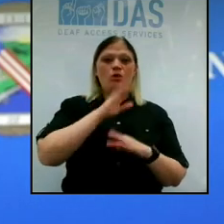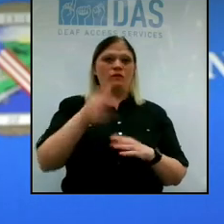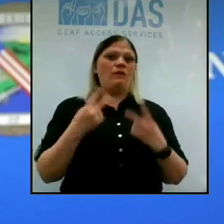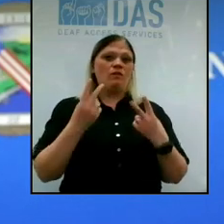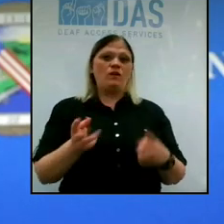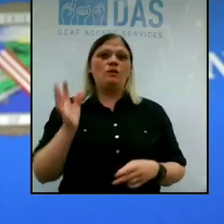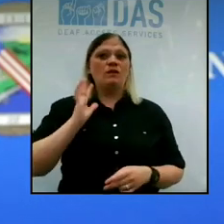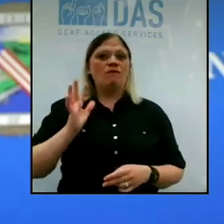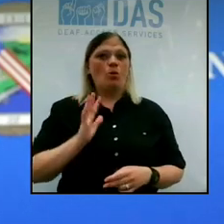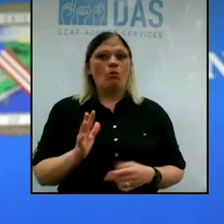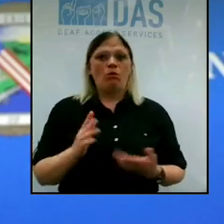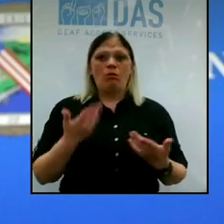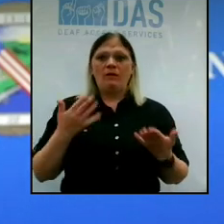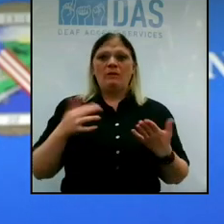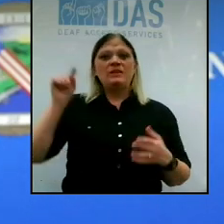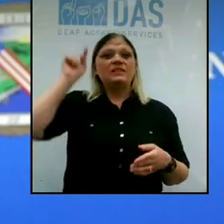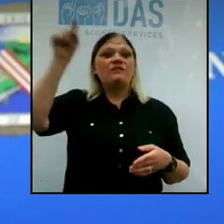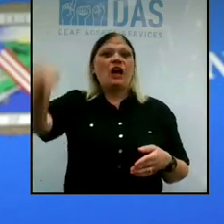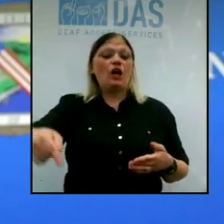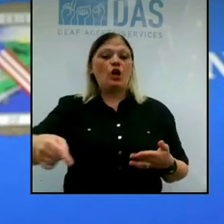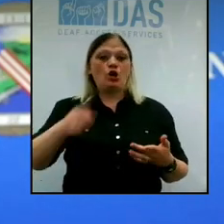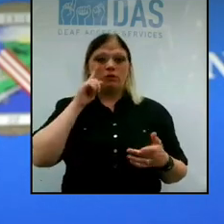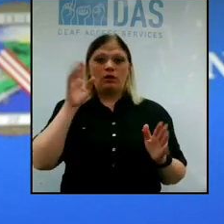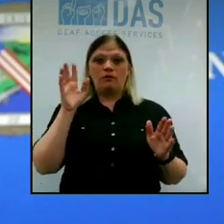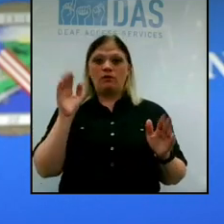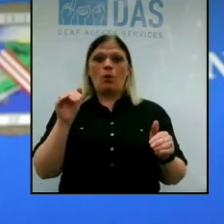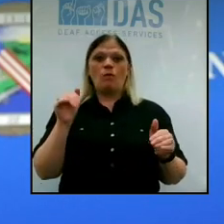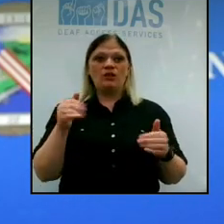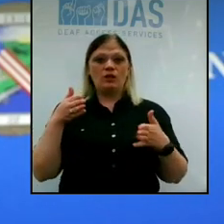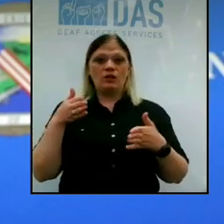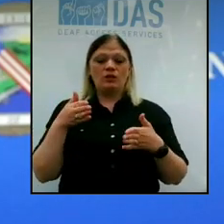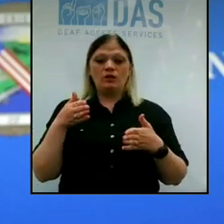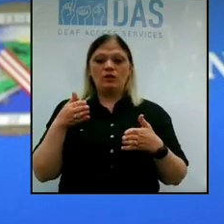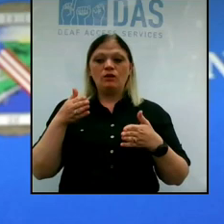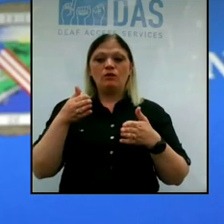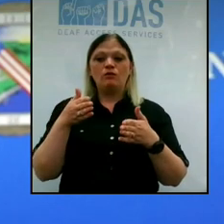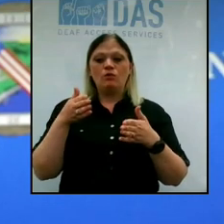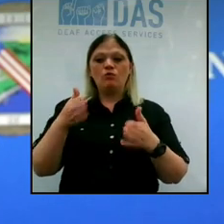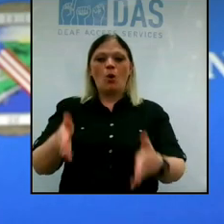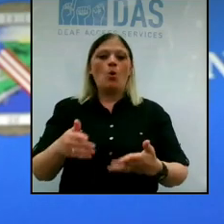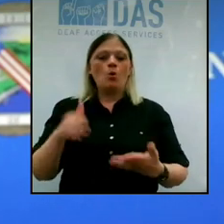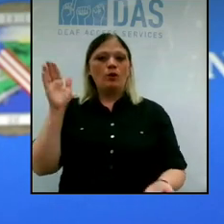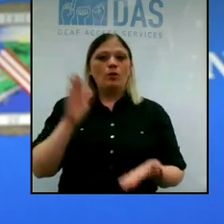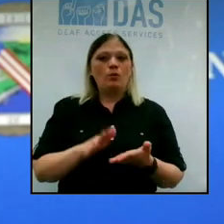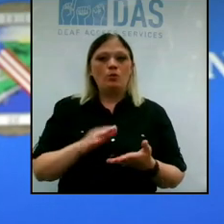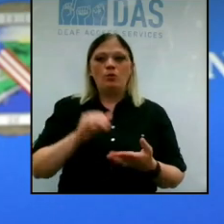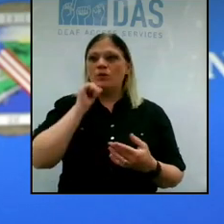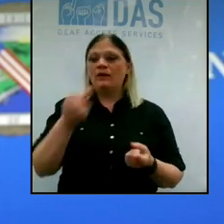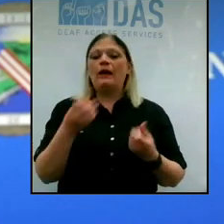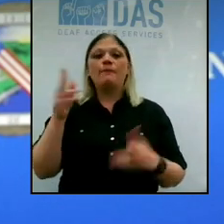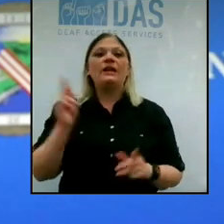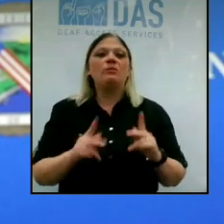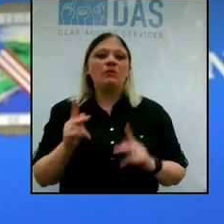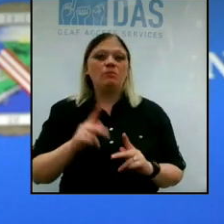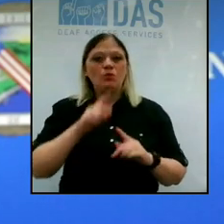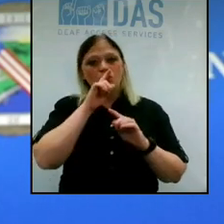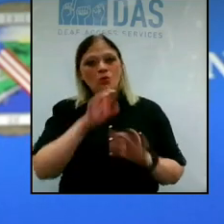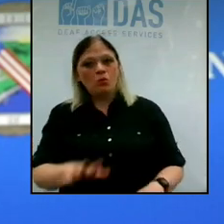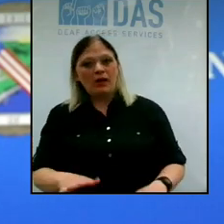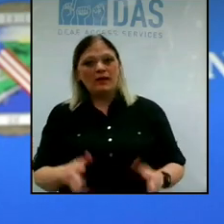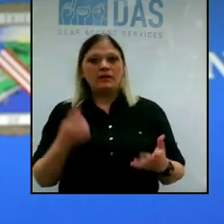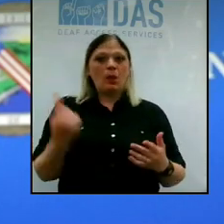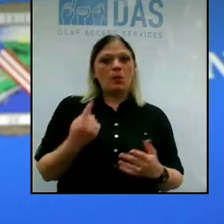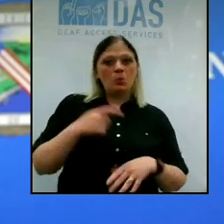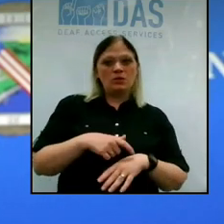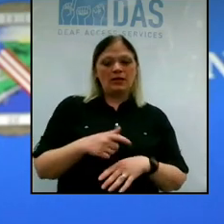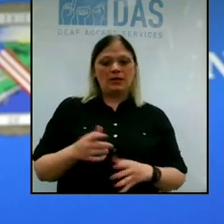to before that's a little bit far out. And hopefully the road is less traveled, and you'll have a little bit more quiet time and alone time.